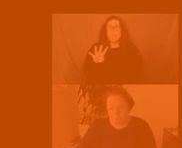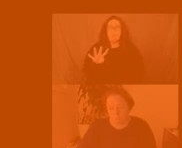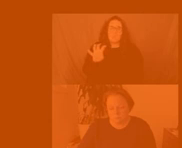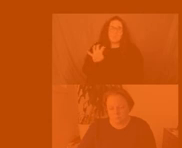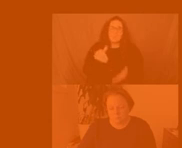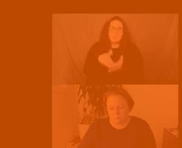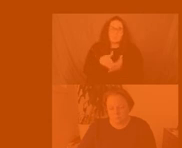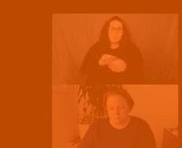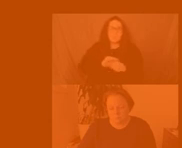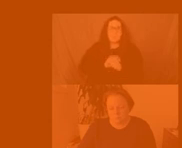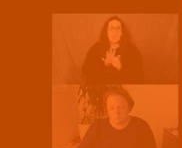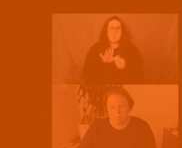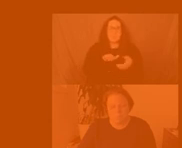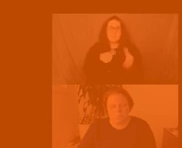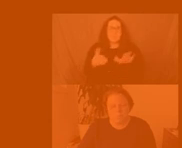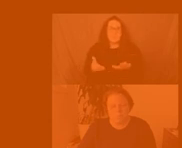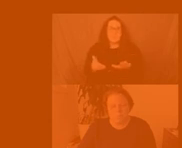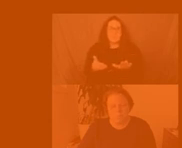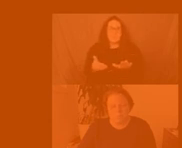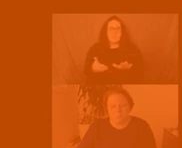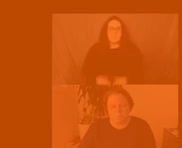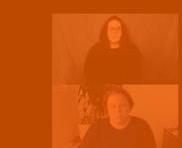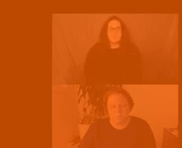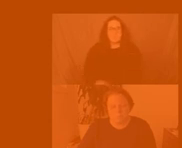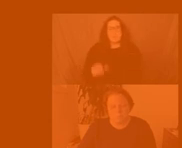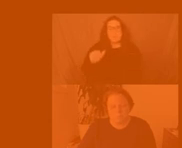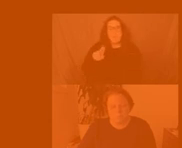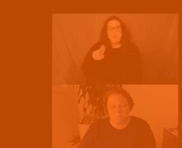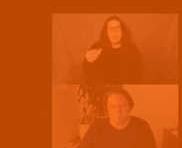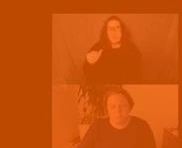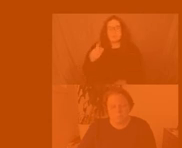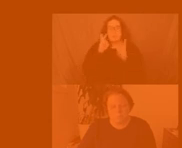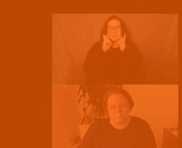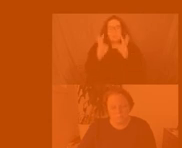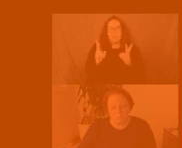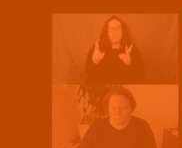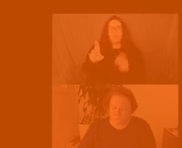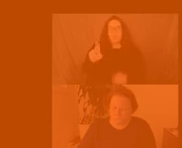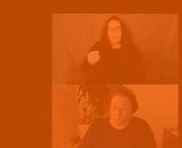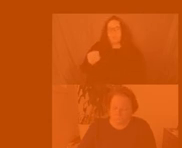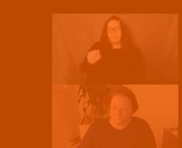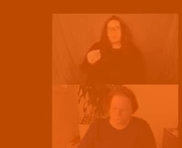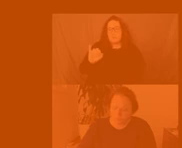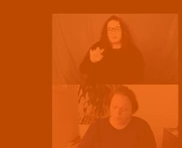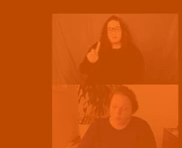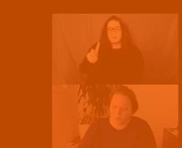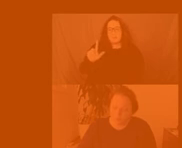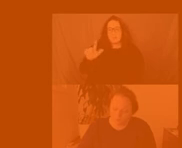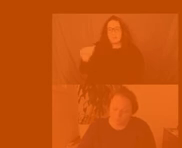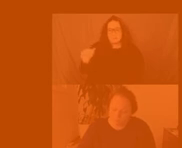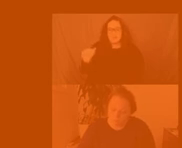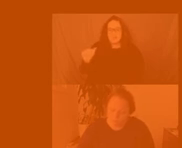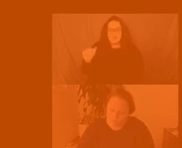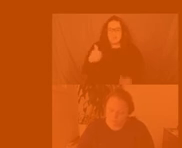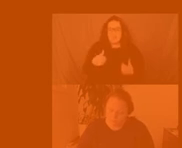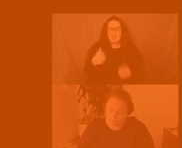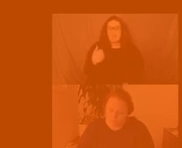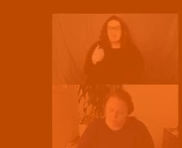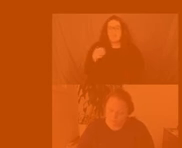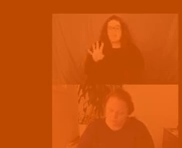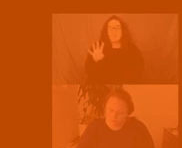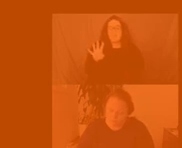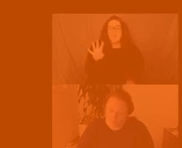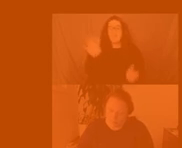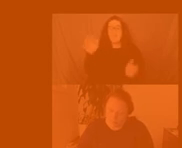when at the time when she visited uh untitled la and i wanted to sort of remark on that last